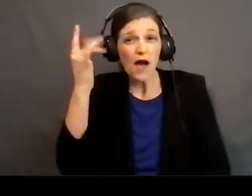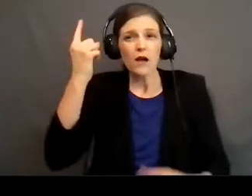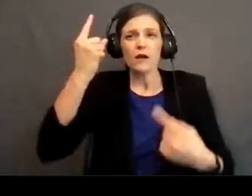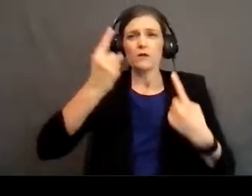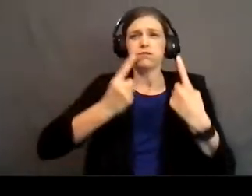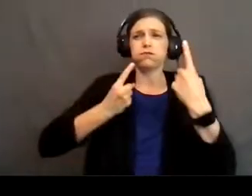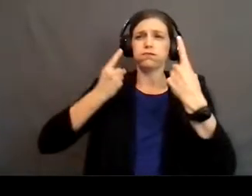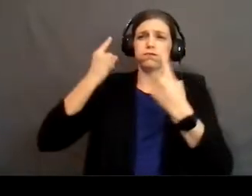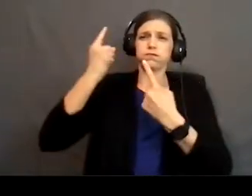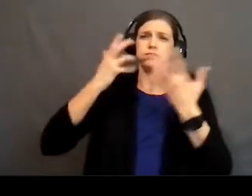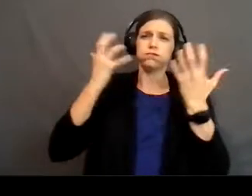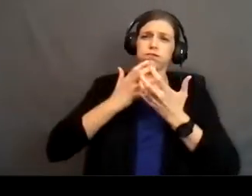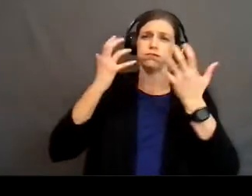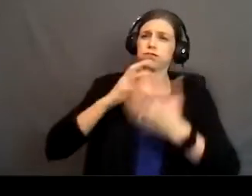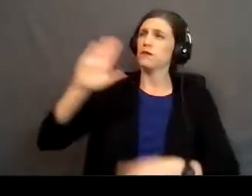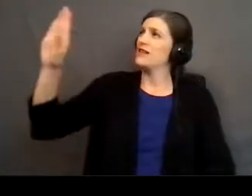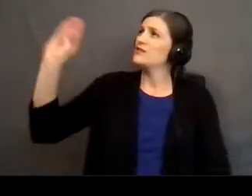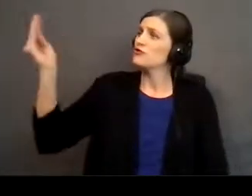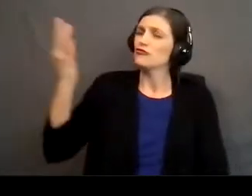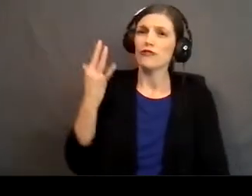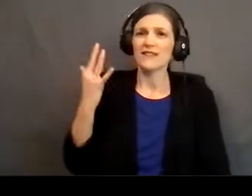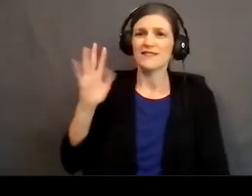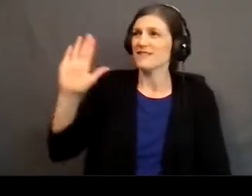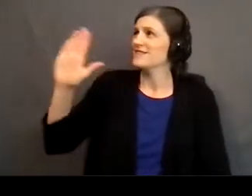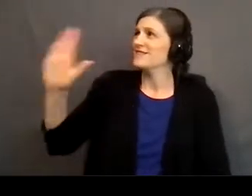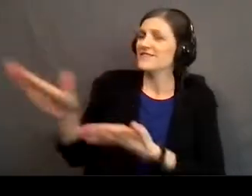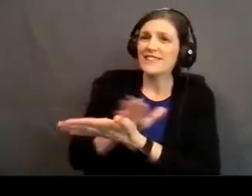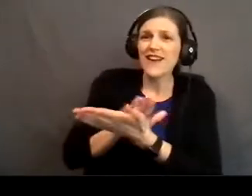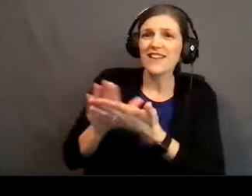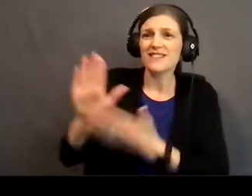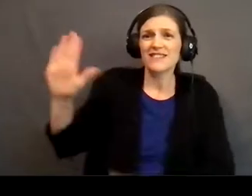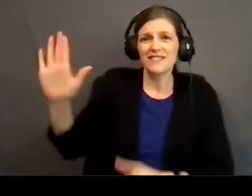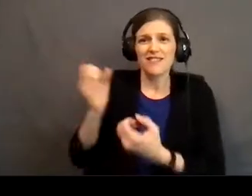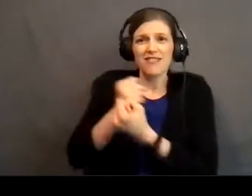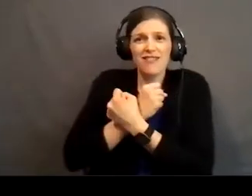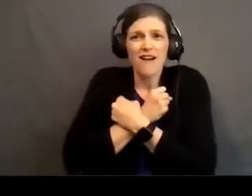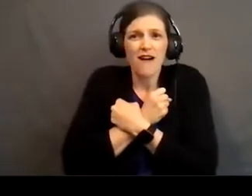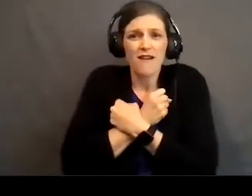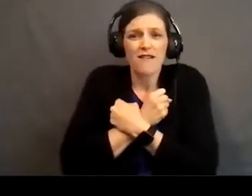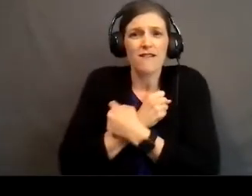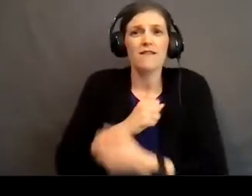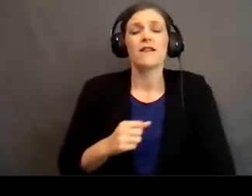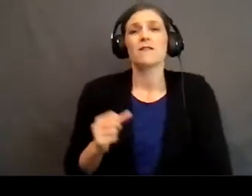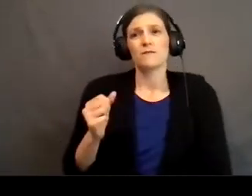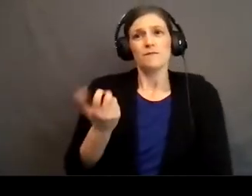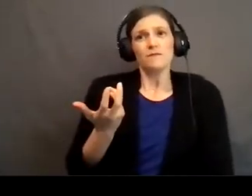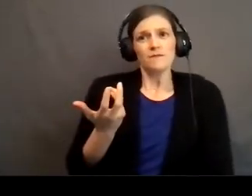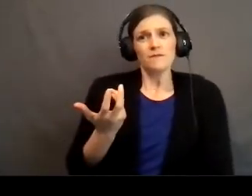of His grace that He gives us, and His kindness, and His love for us. Right?